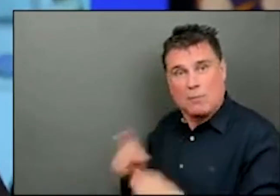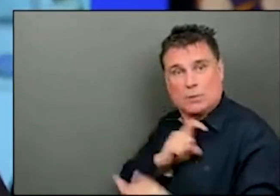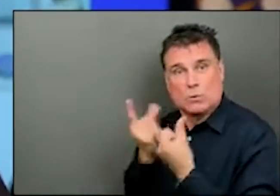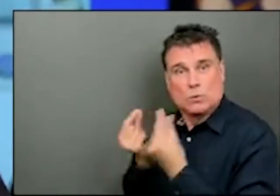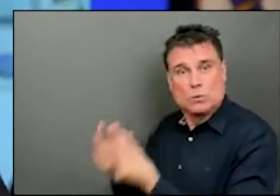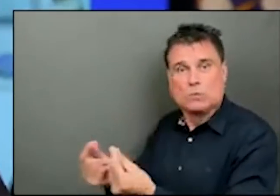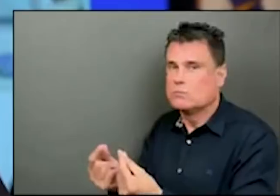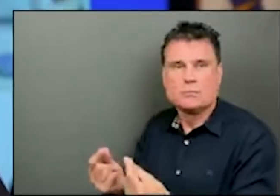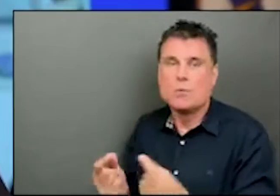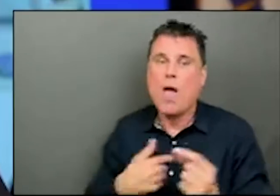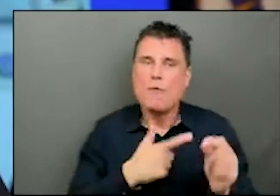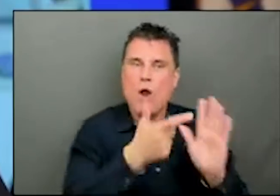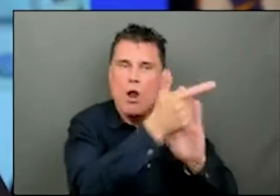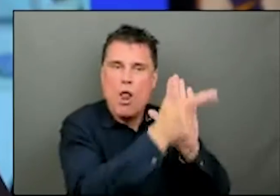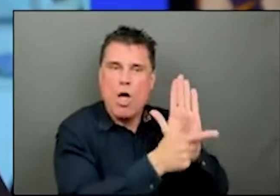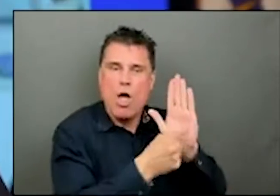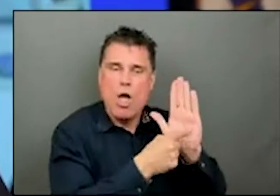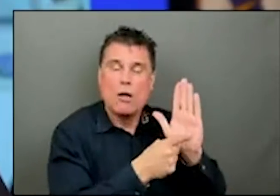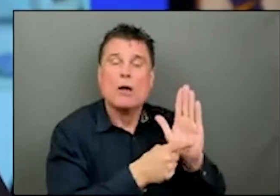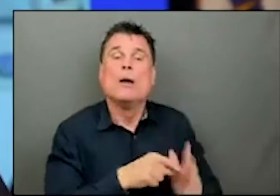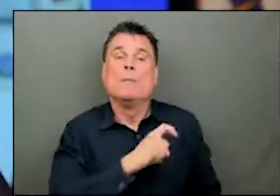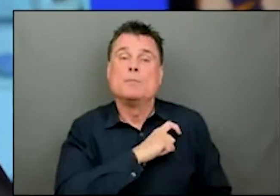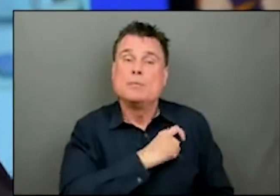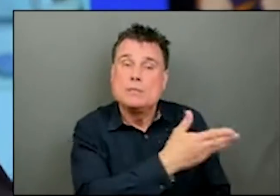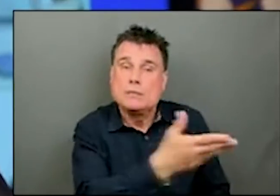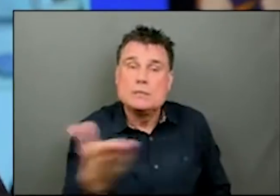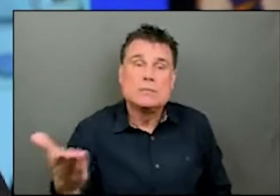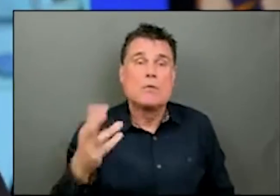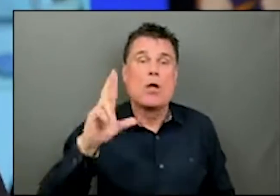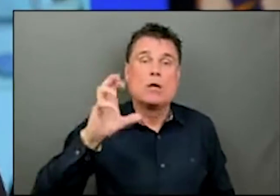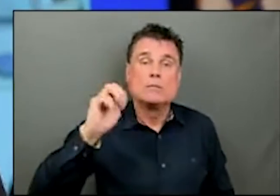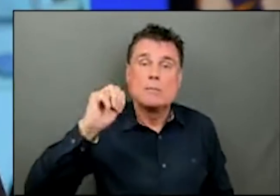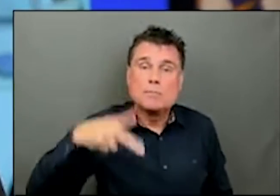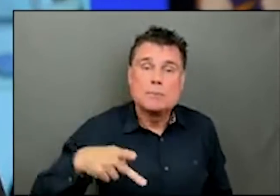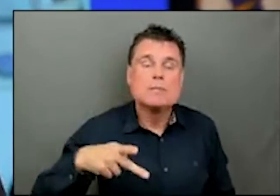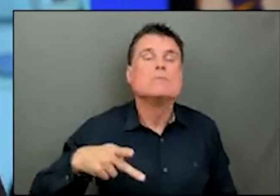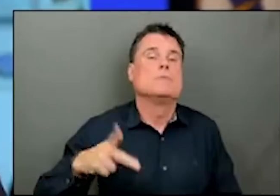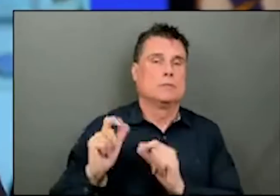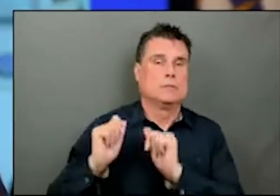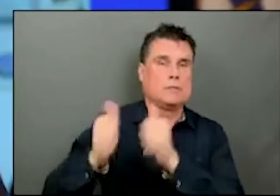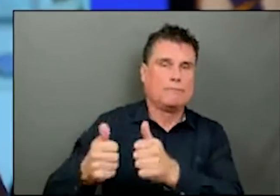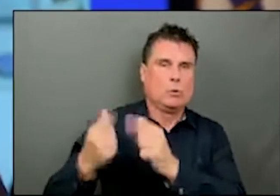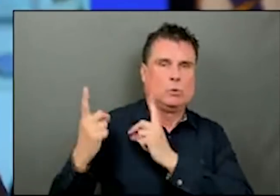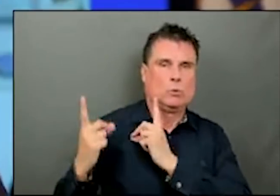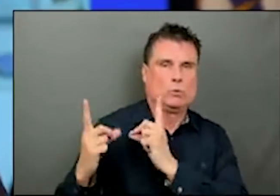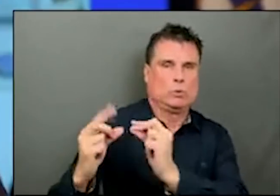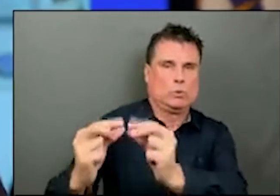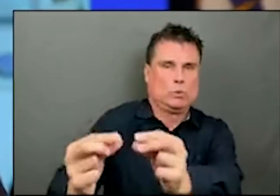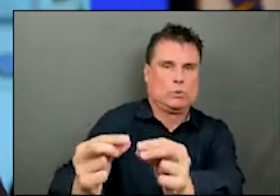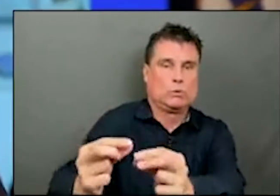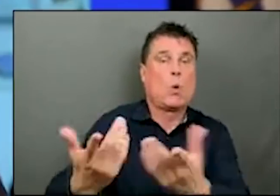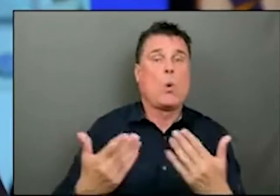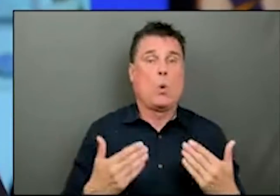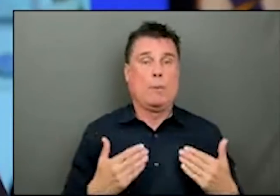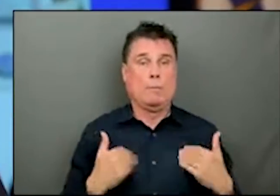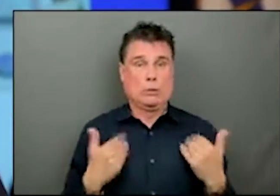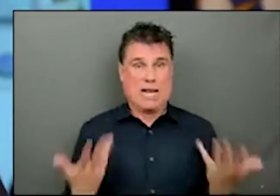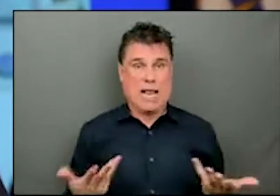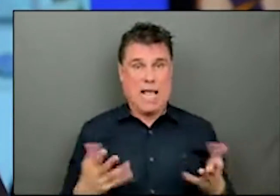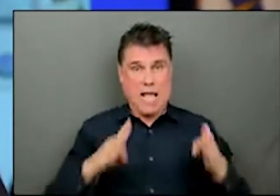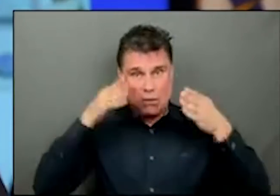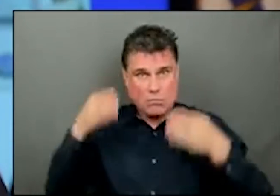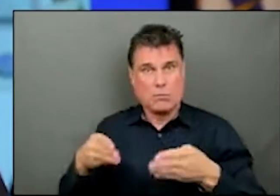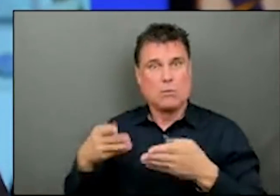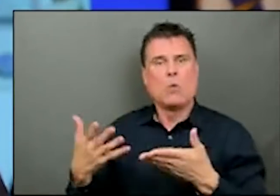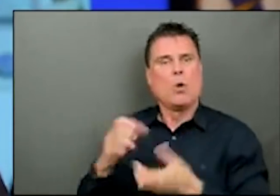to deploy resources to meet those expectations. And I know Minister Farnworth is working with the E-Division, working with his